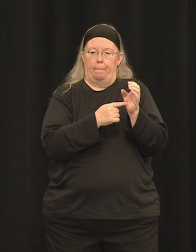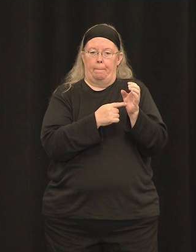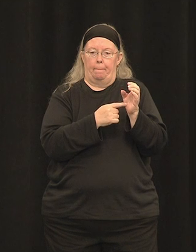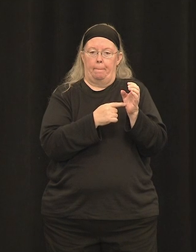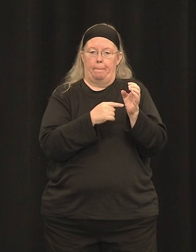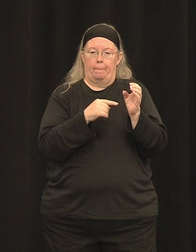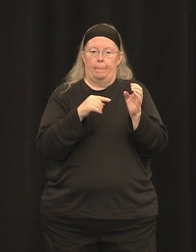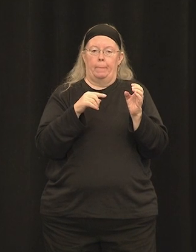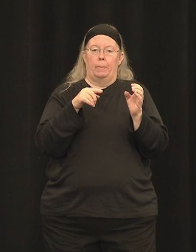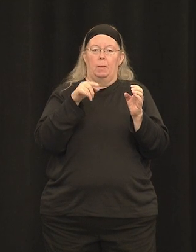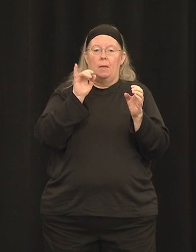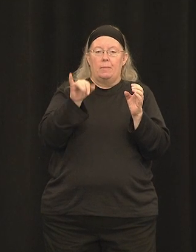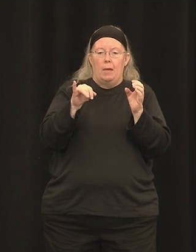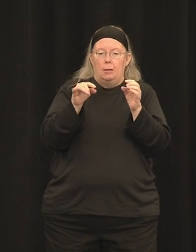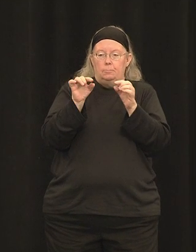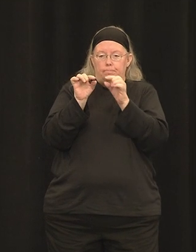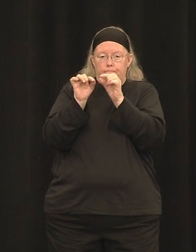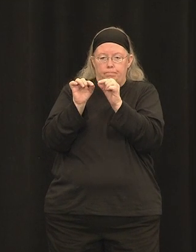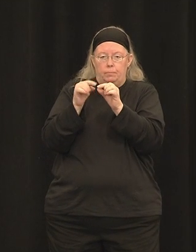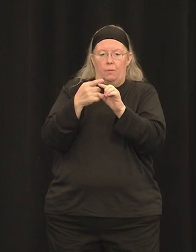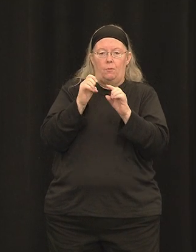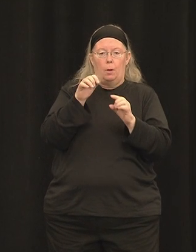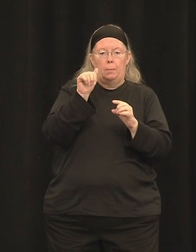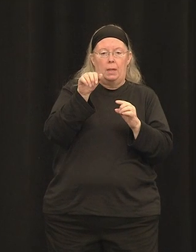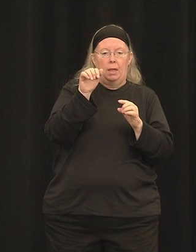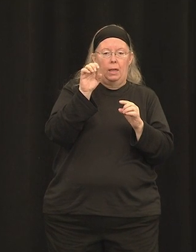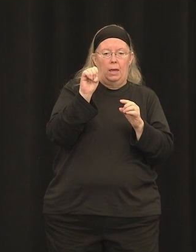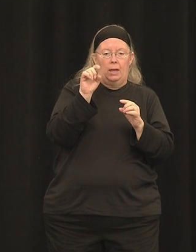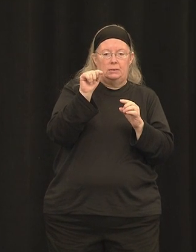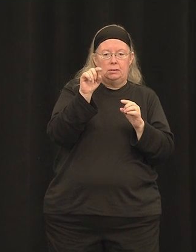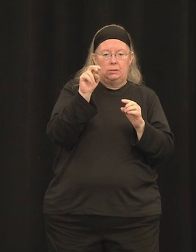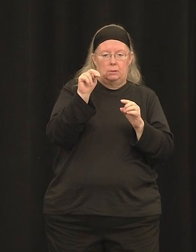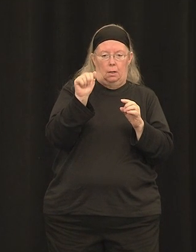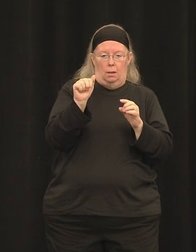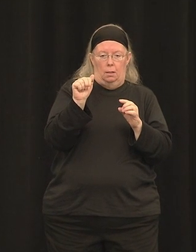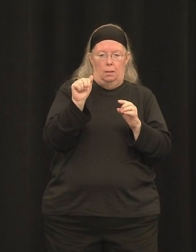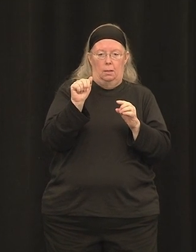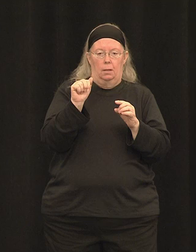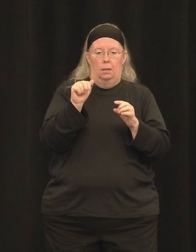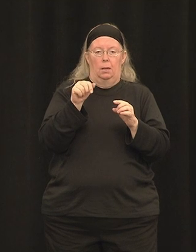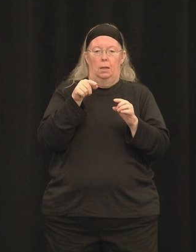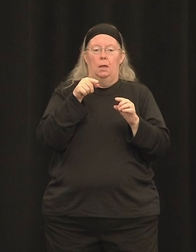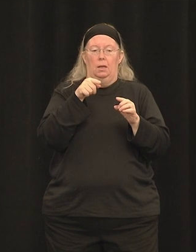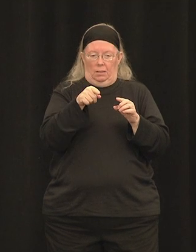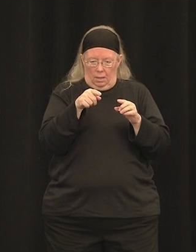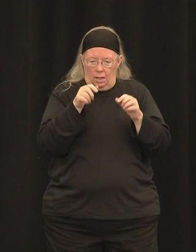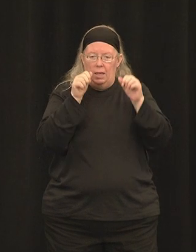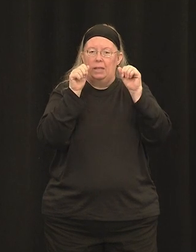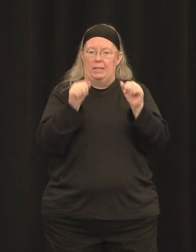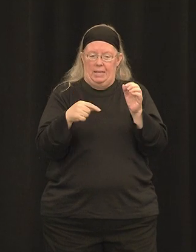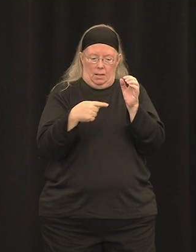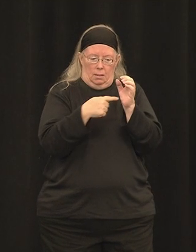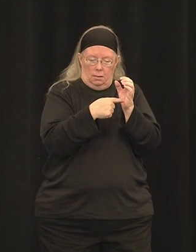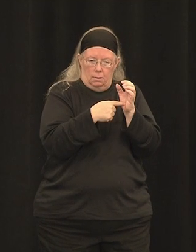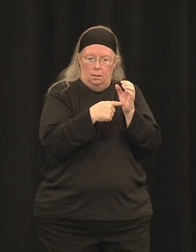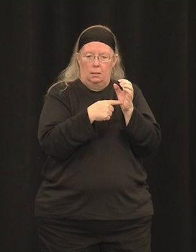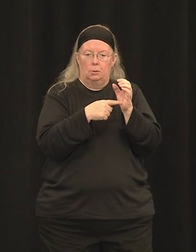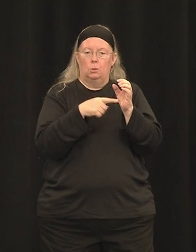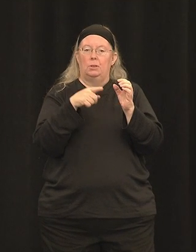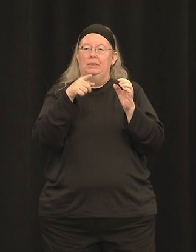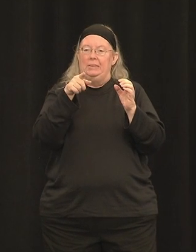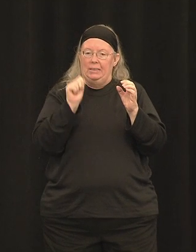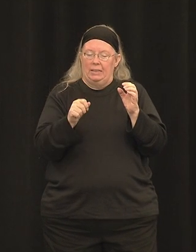really unique ability to spread very well beyond the margins of that subretinal injection bleb. So you can see that GFP